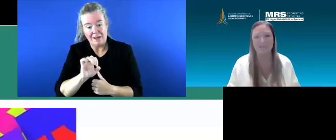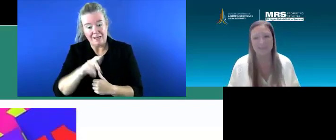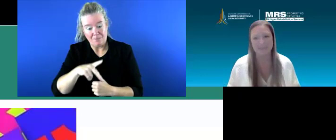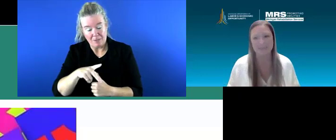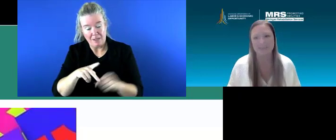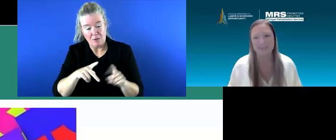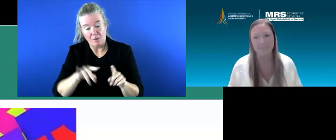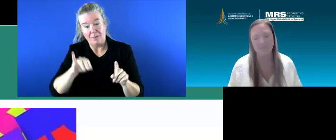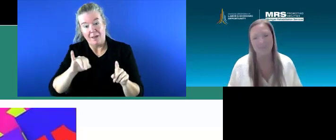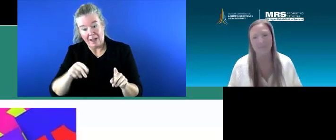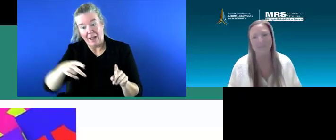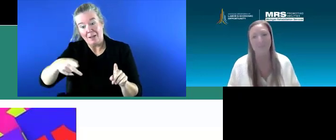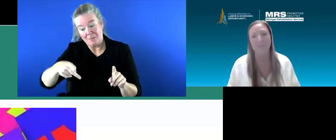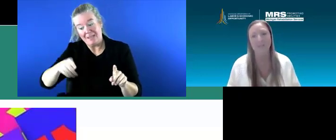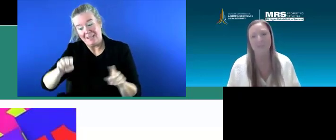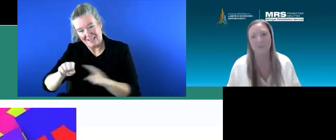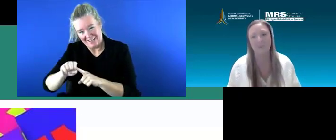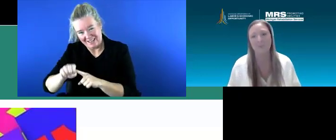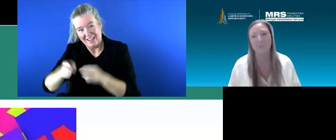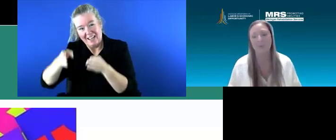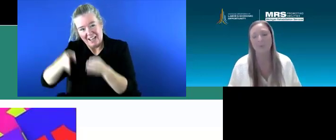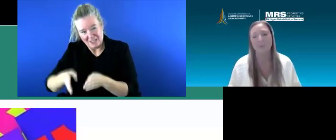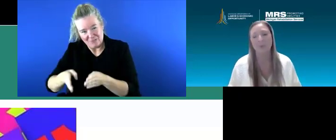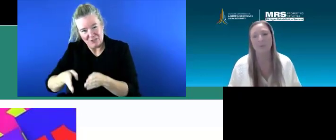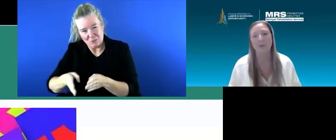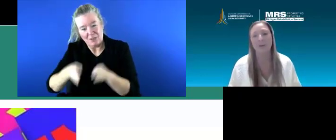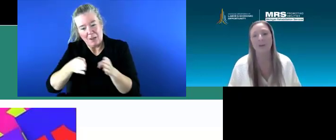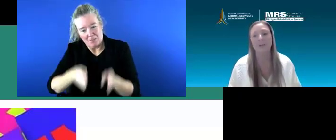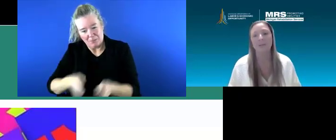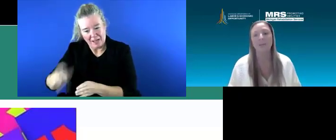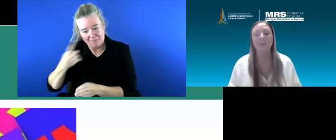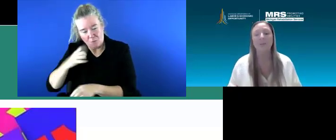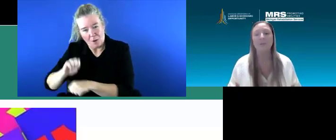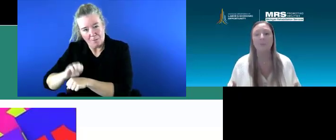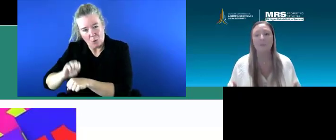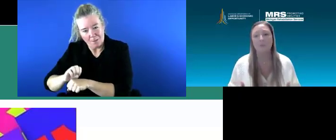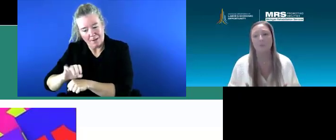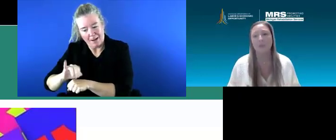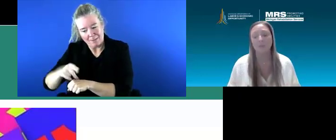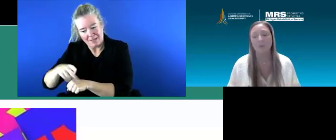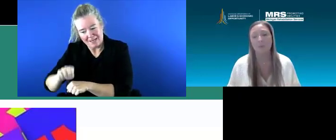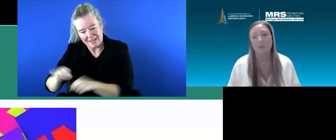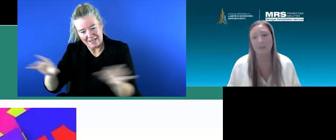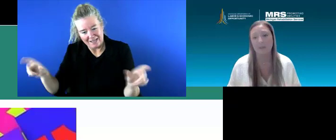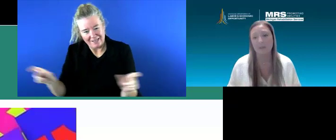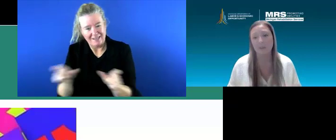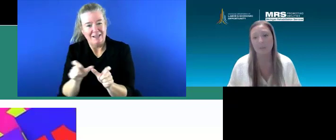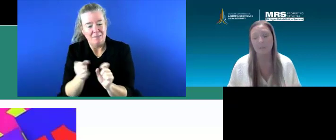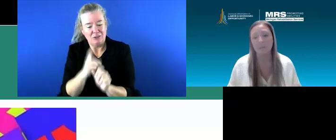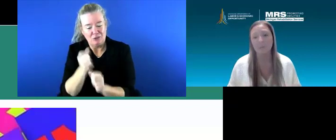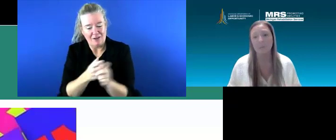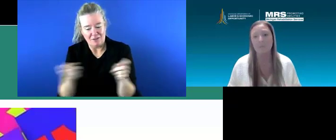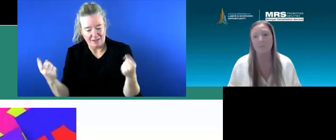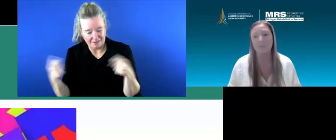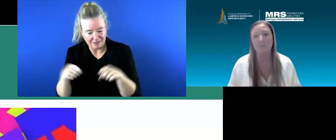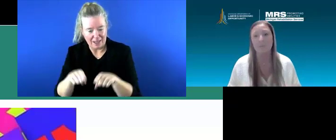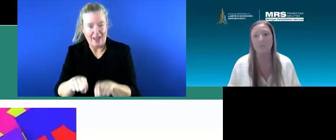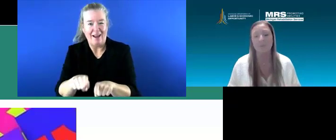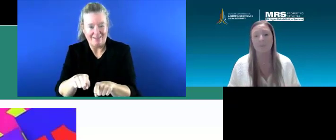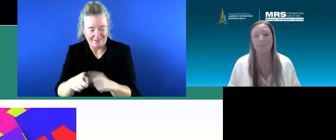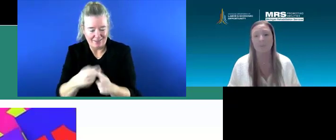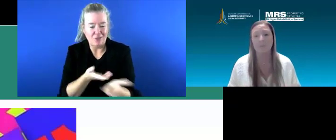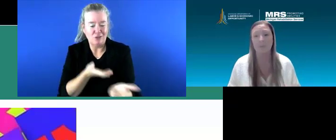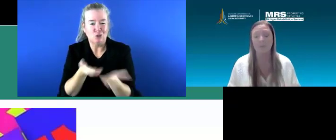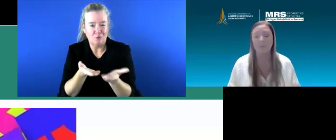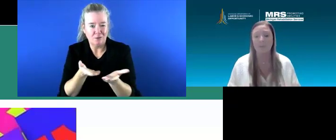IPE, the individualized plan for employment with MRS to make sure that we're aligning them. So the services